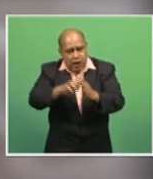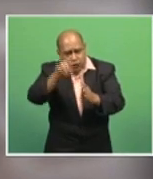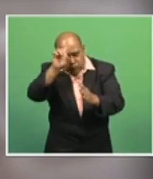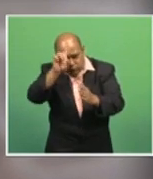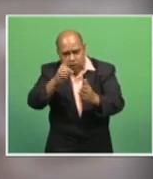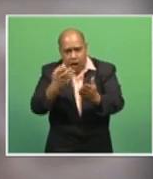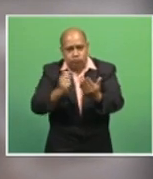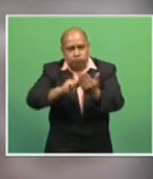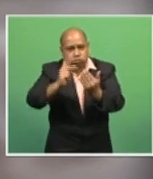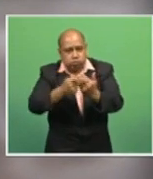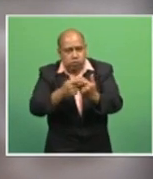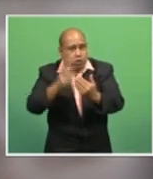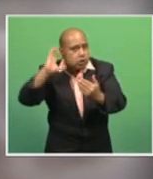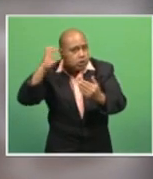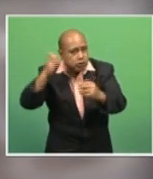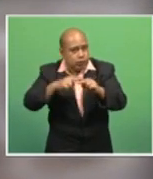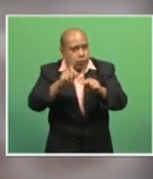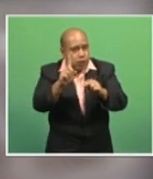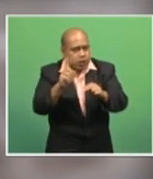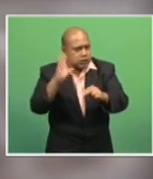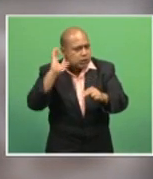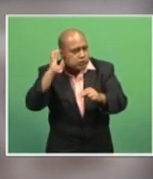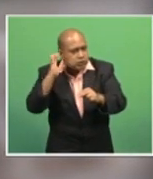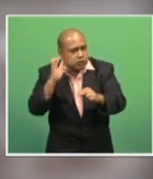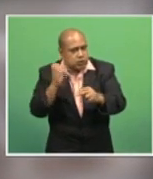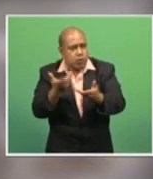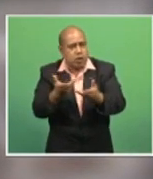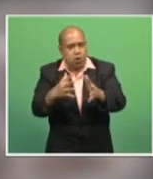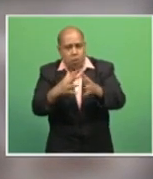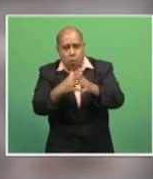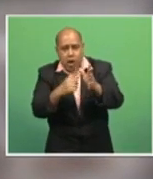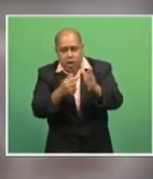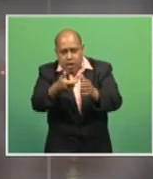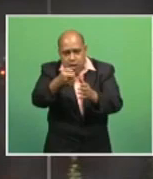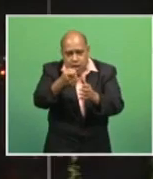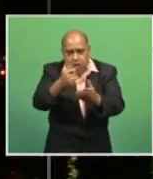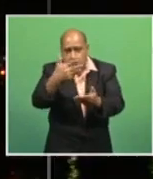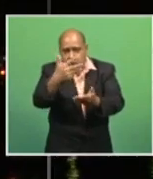1, Radio Fiji 2 and free-to-air Walesi Channel 9.